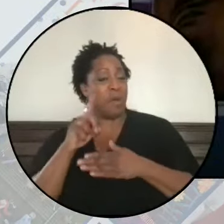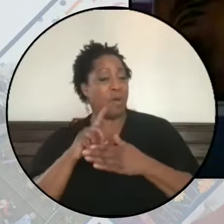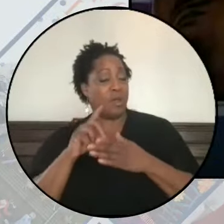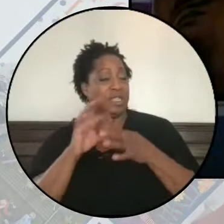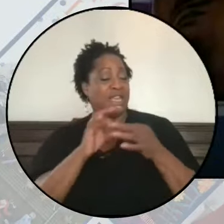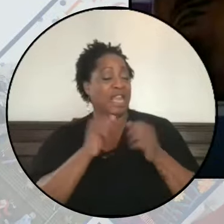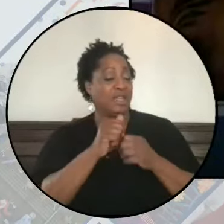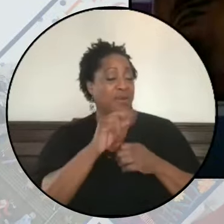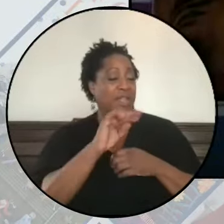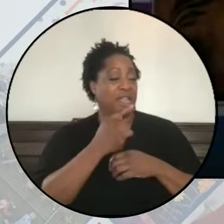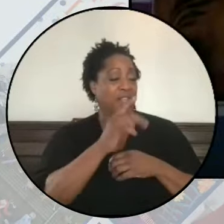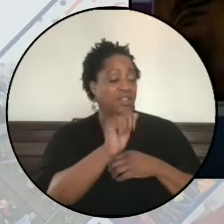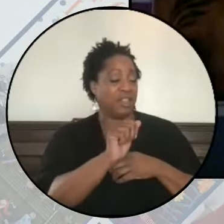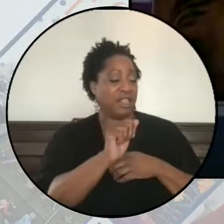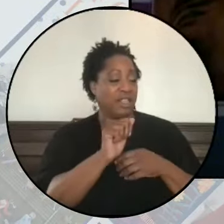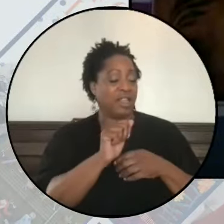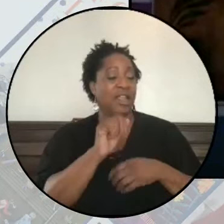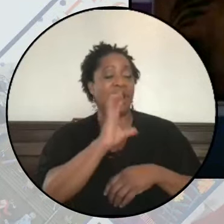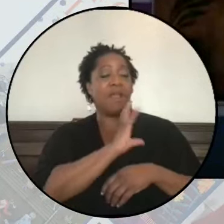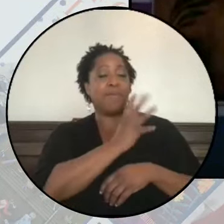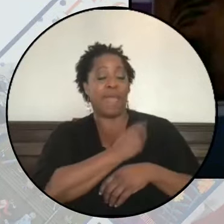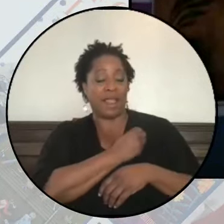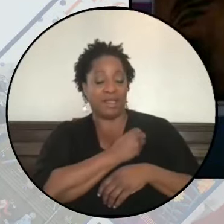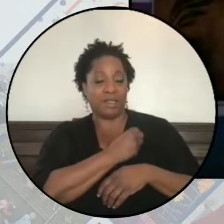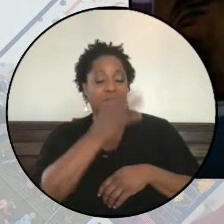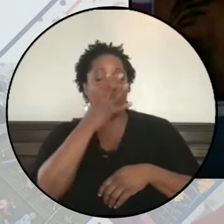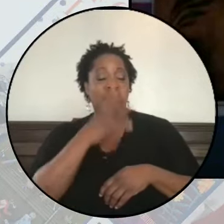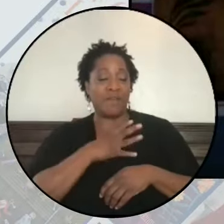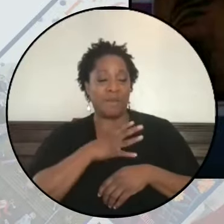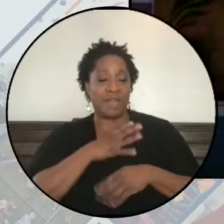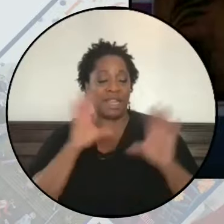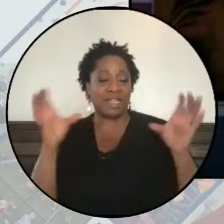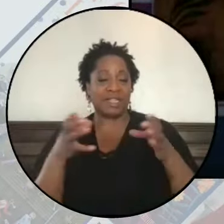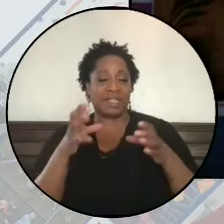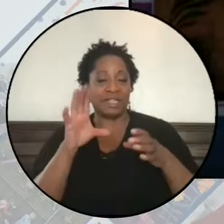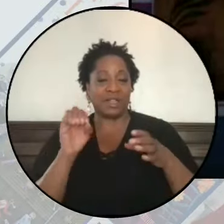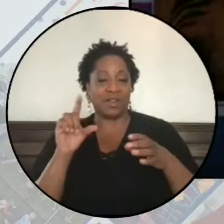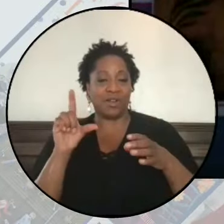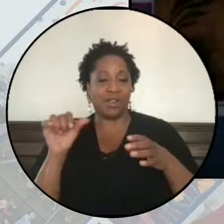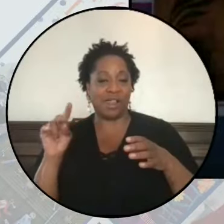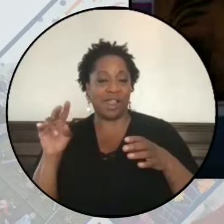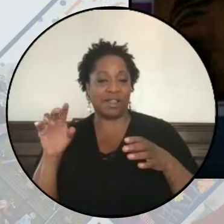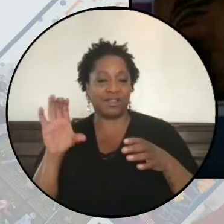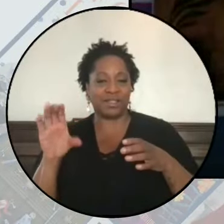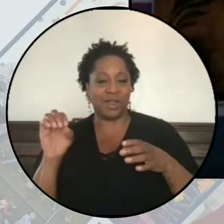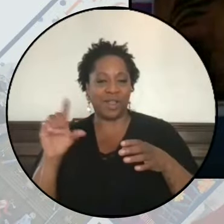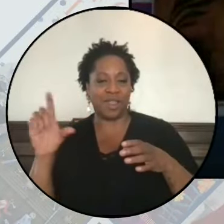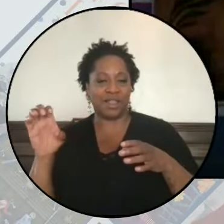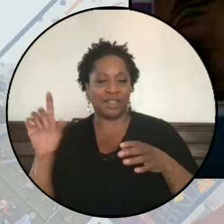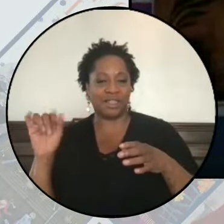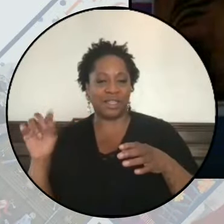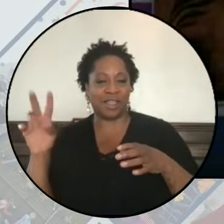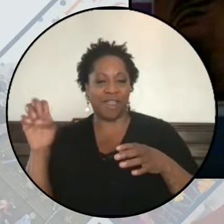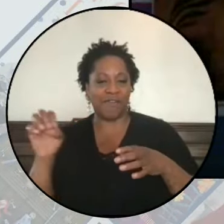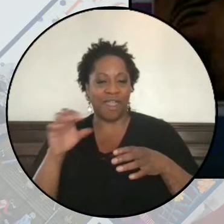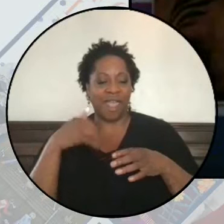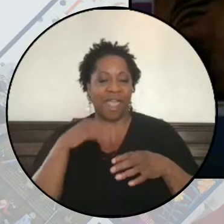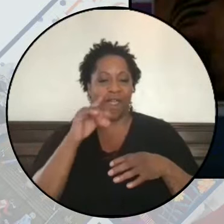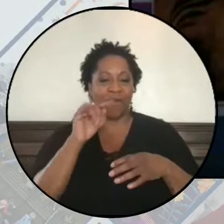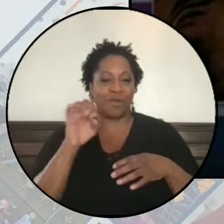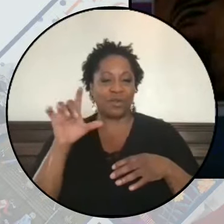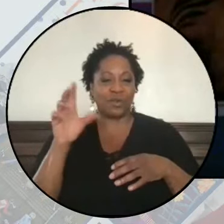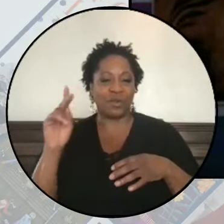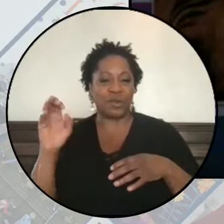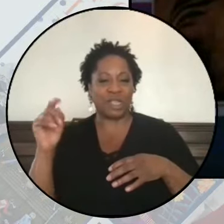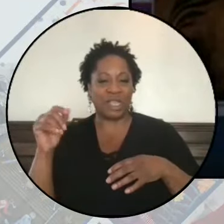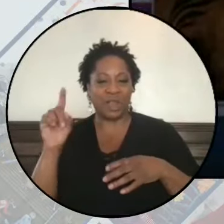said. So the Palestinian Feminist Collective has a toolkit. I wanted to let folks know it's incredible. I think it